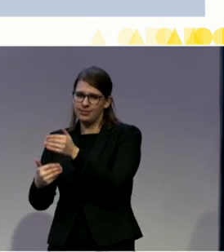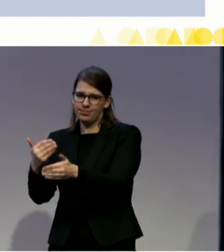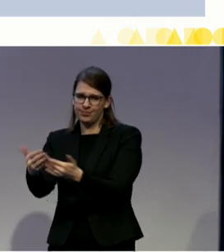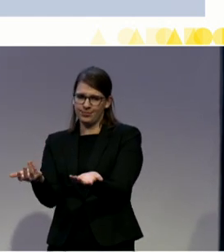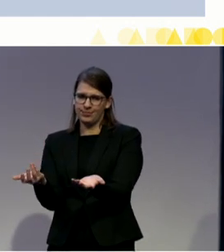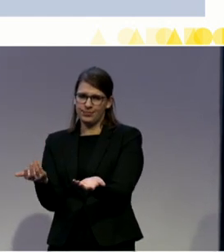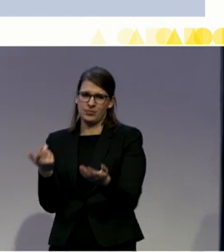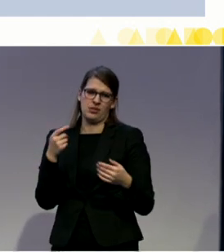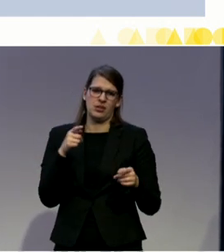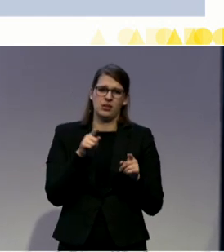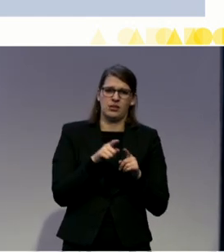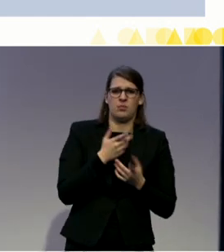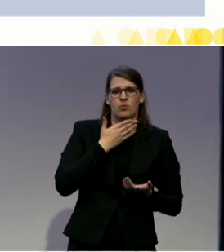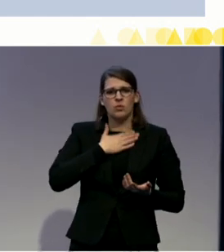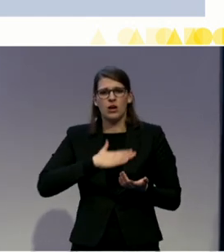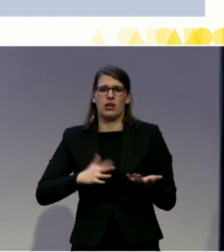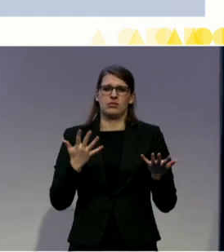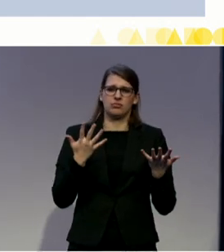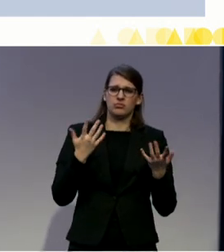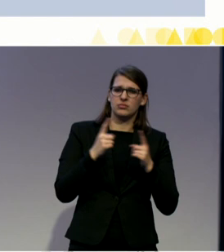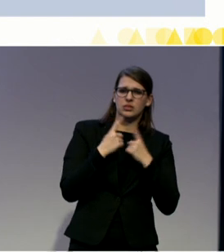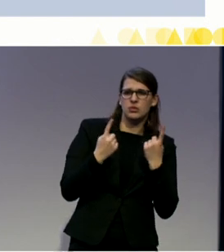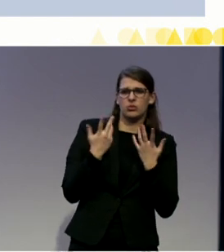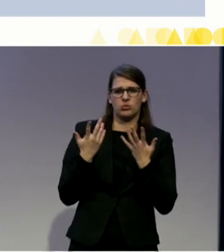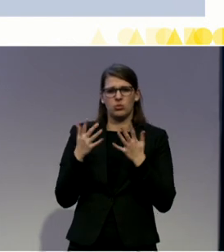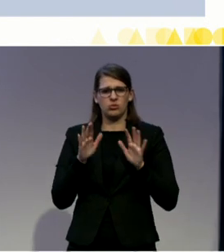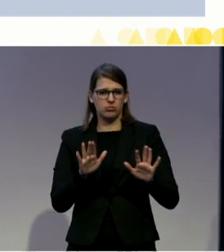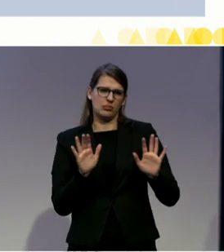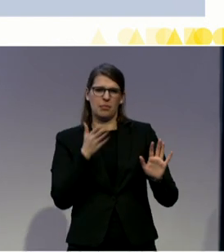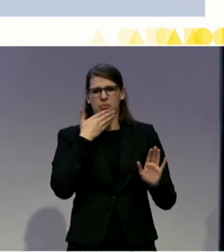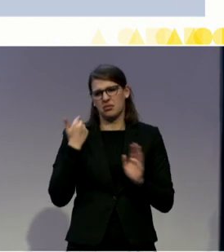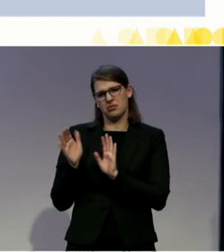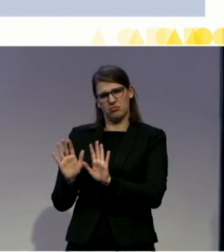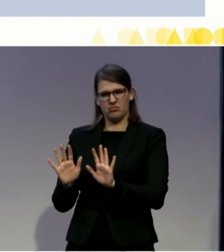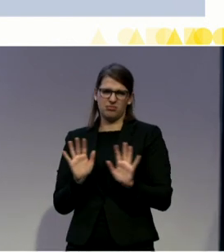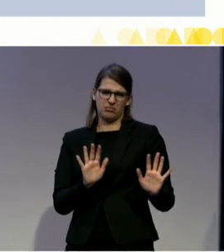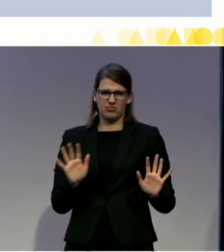often the ensuing issue of deprivation of legal capacity.